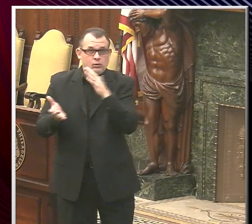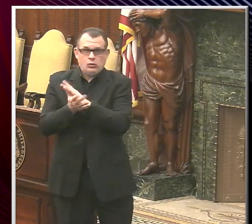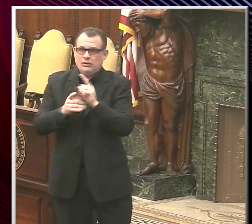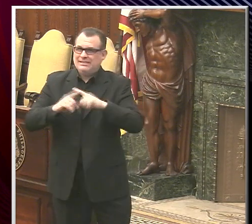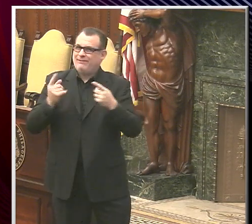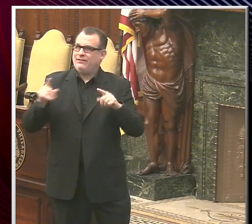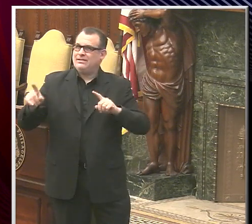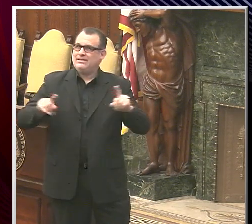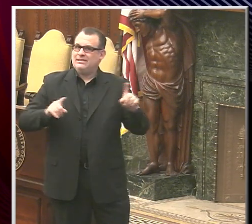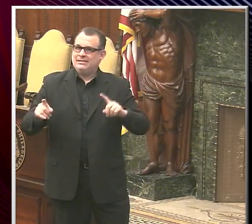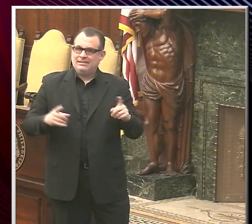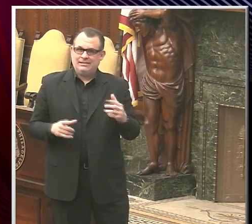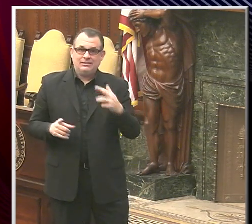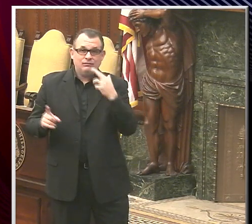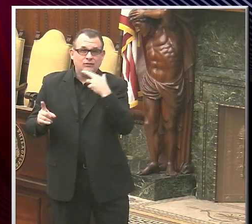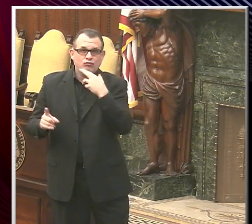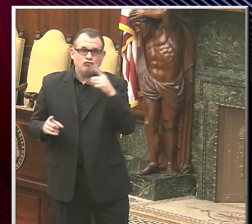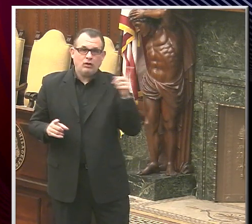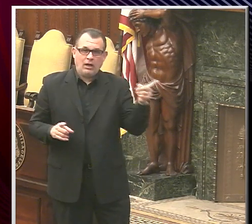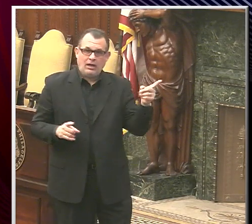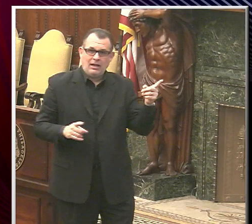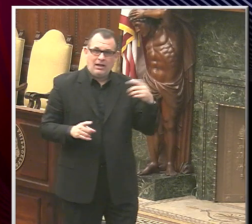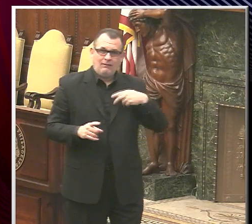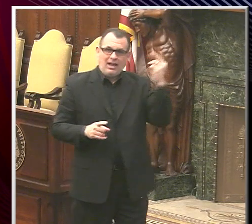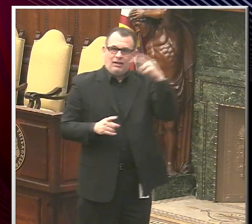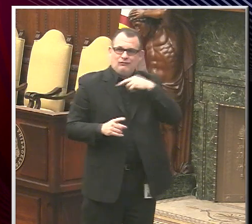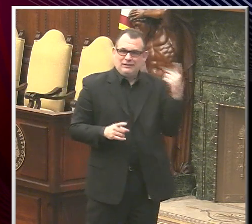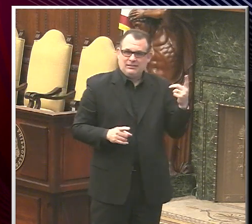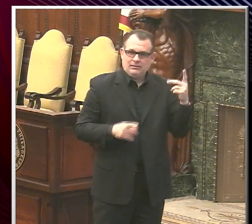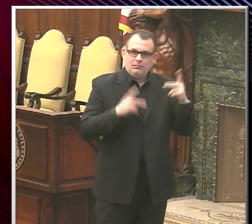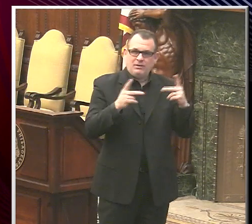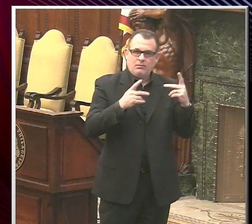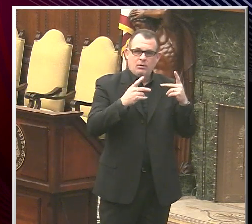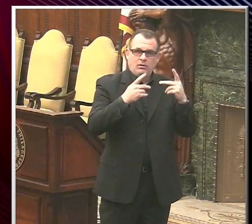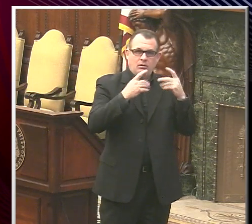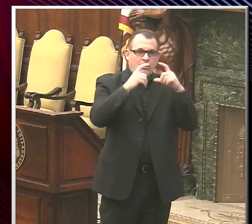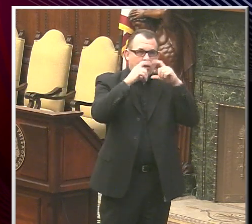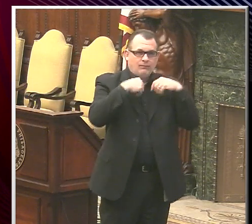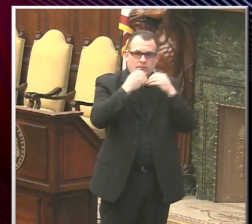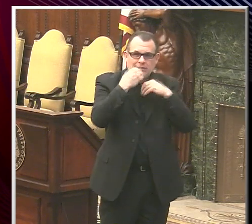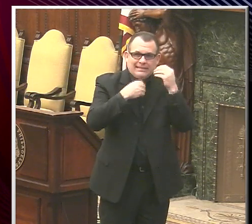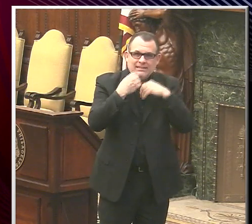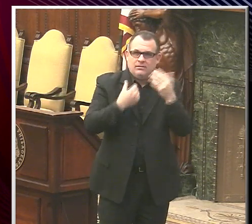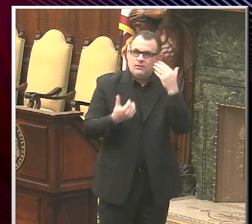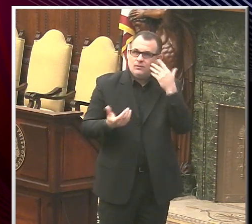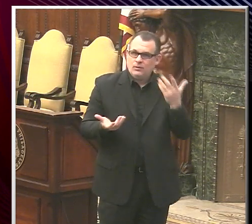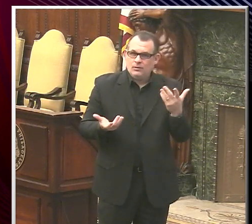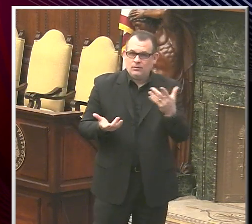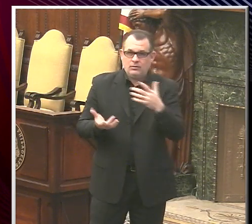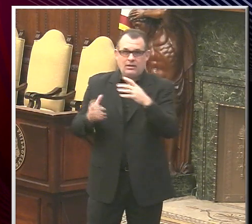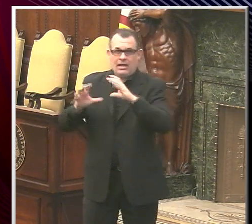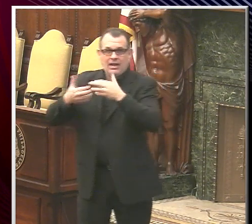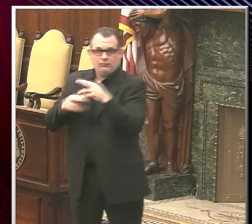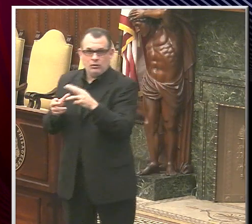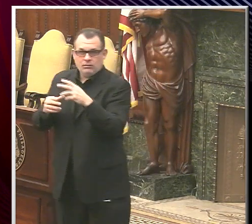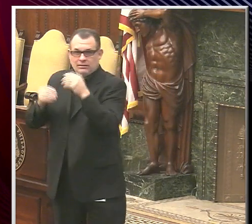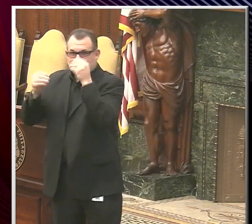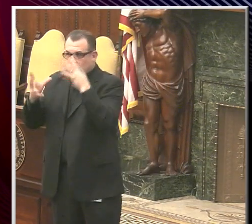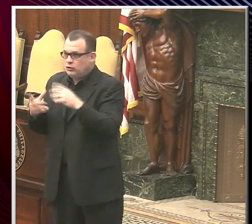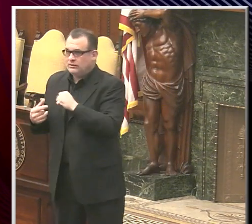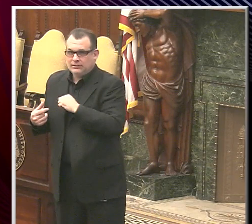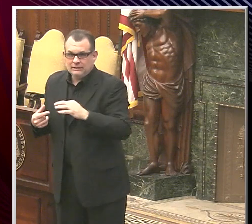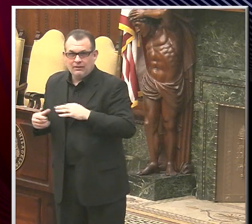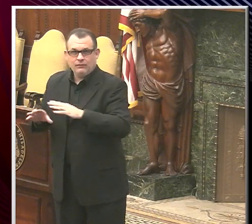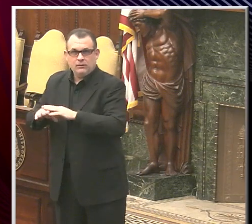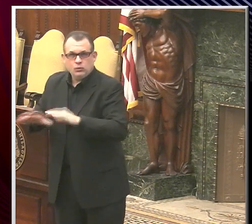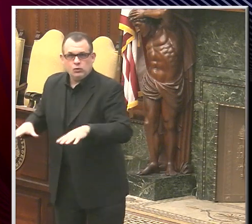A restaurant is particularly high risk because people are not wearing masks because they're eating. In classrooms, we want the teachers and the students to be